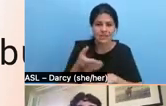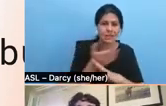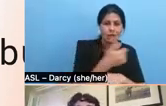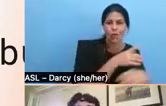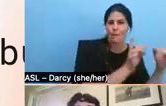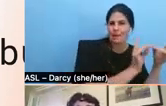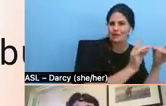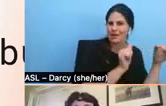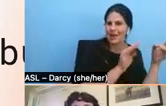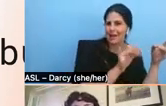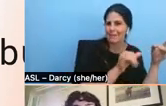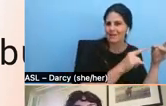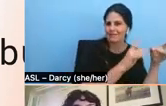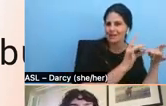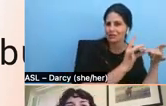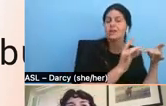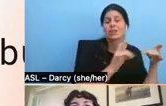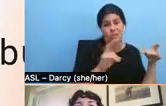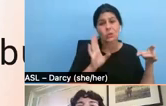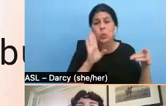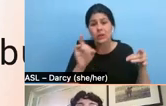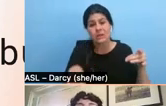you're going to research.